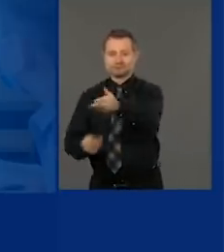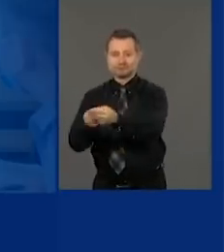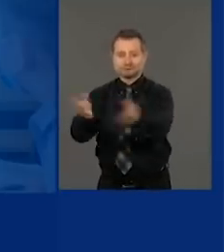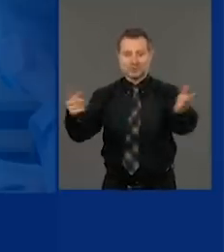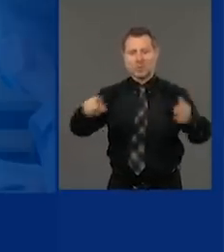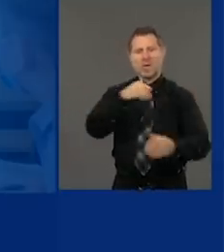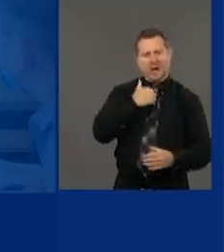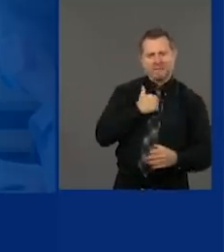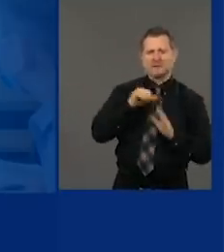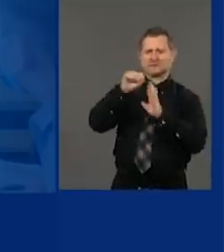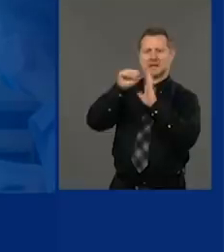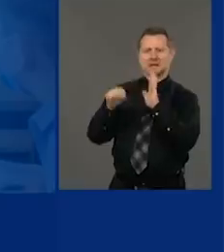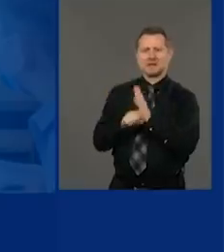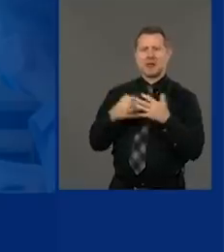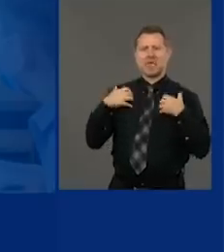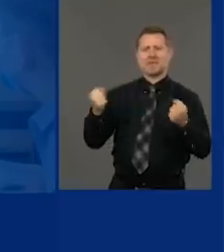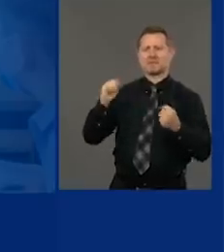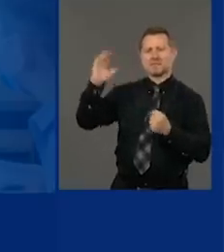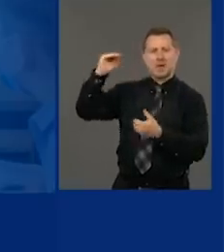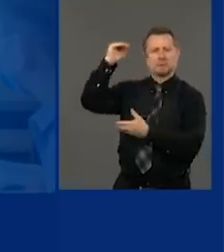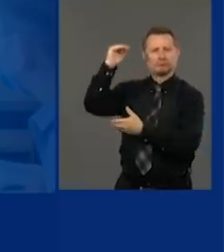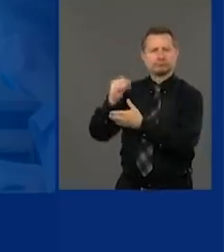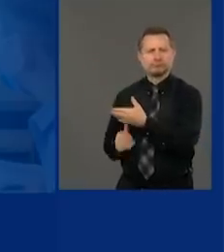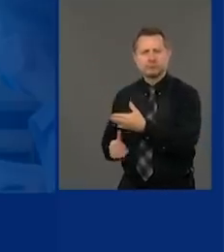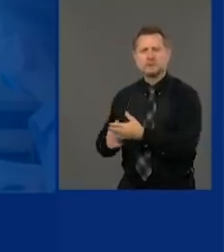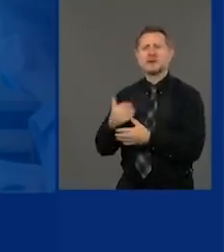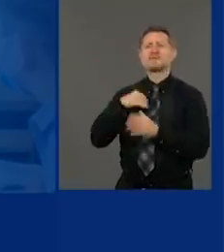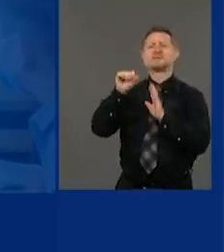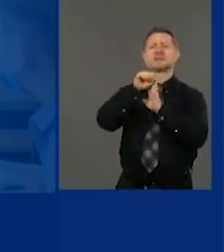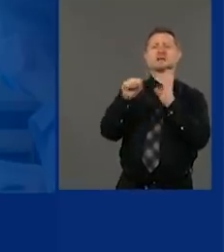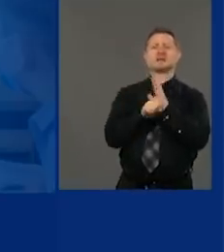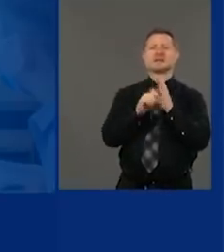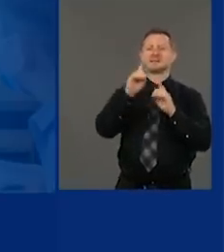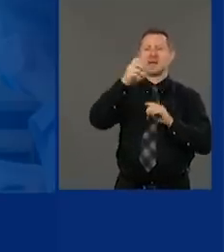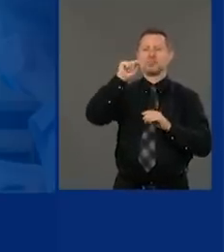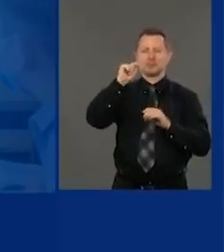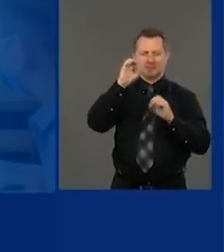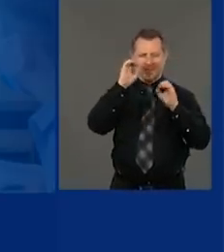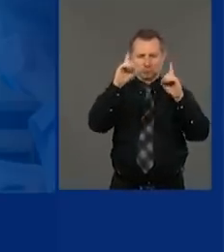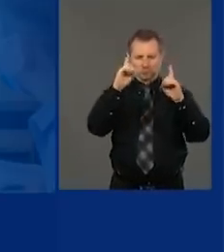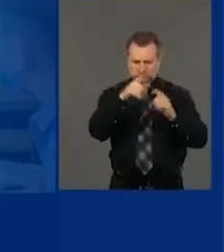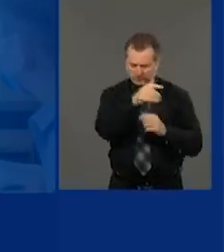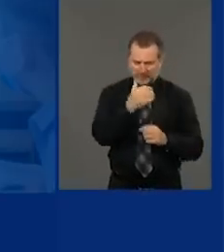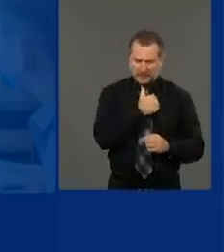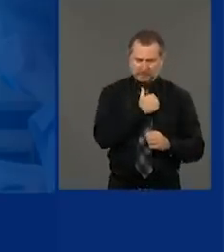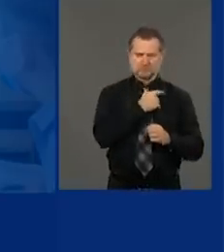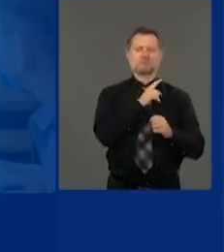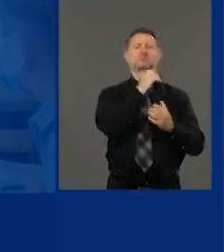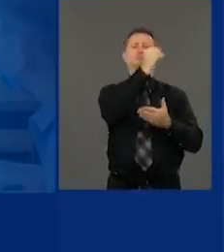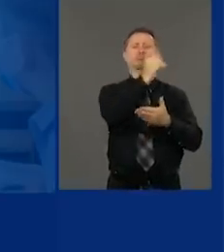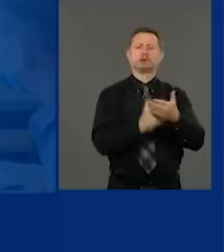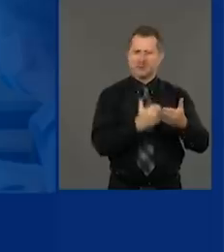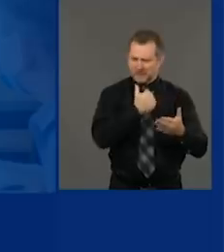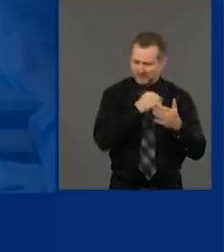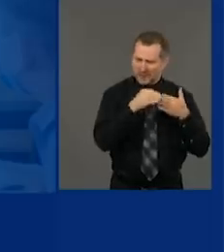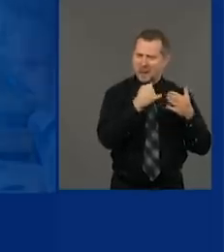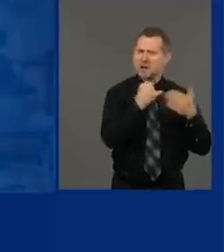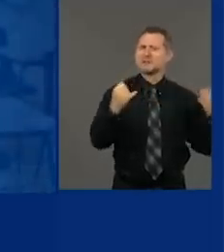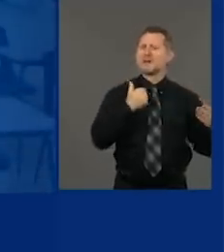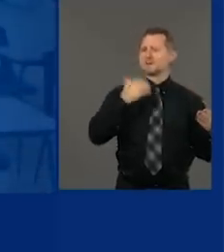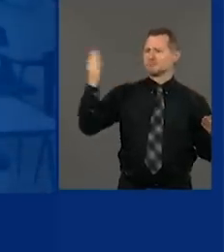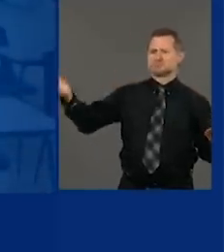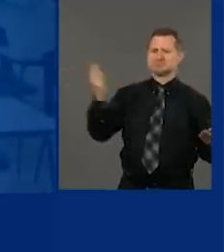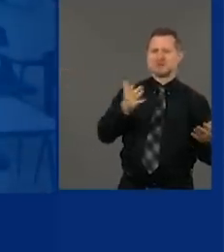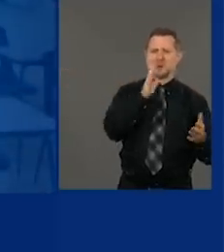The State Department of Education is doing state education guidelines, which will incorporate our health